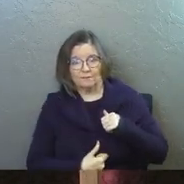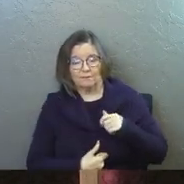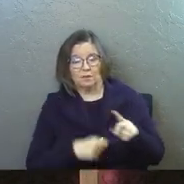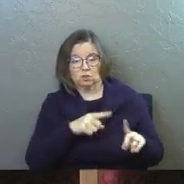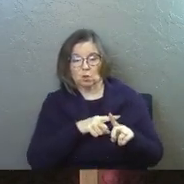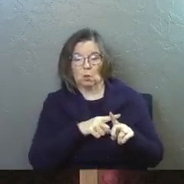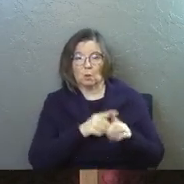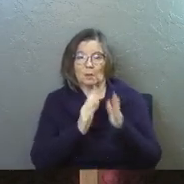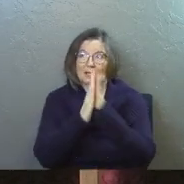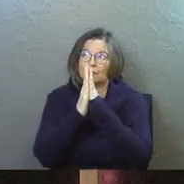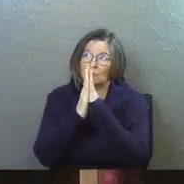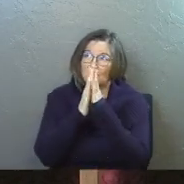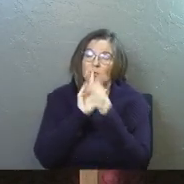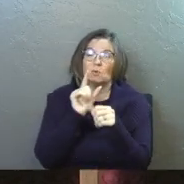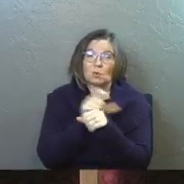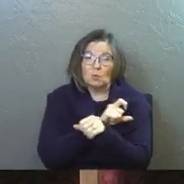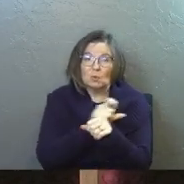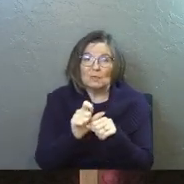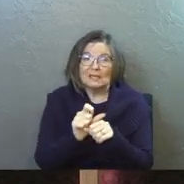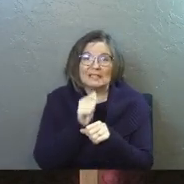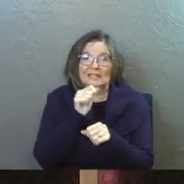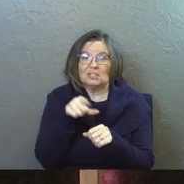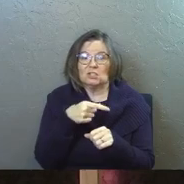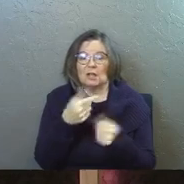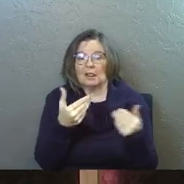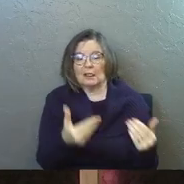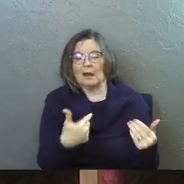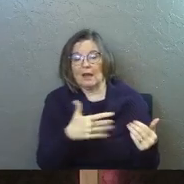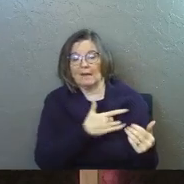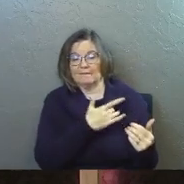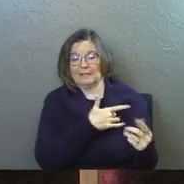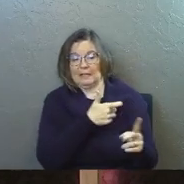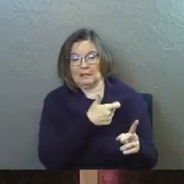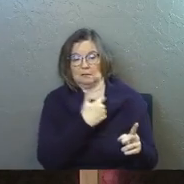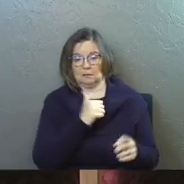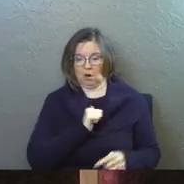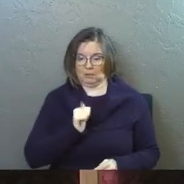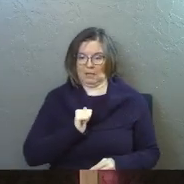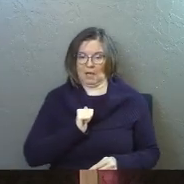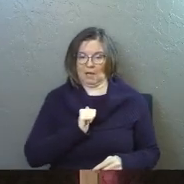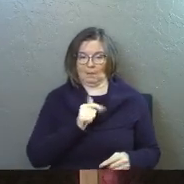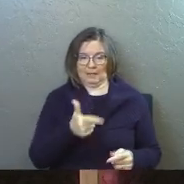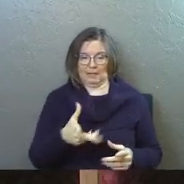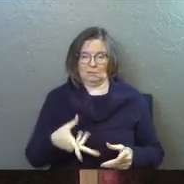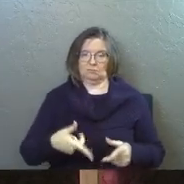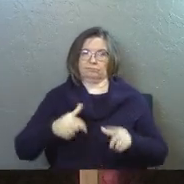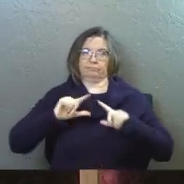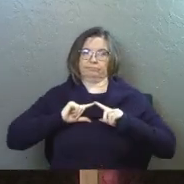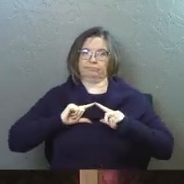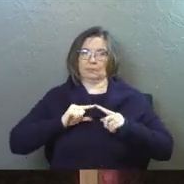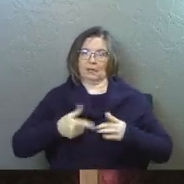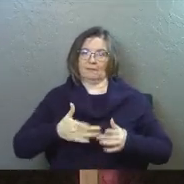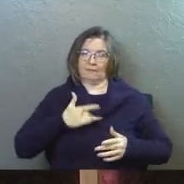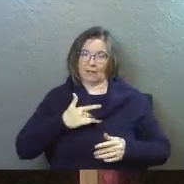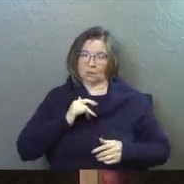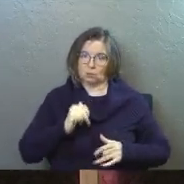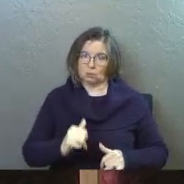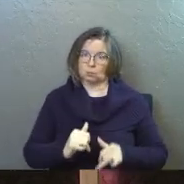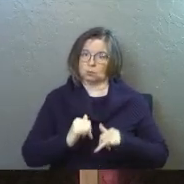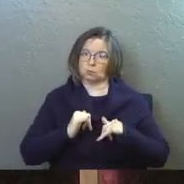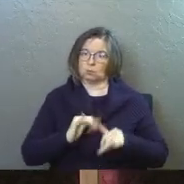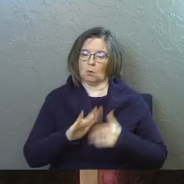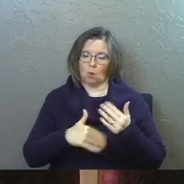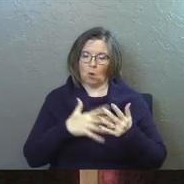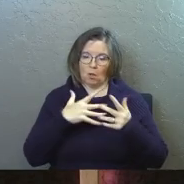So he interceded truly. He didn't just let us feel it. He felt it with us. All of our griefs, all of our